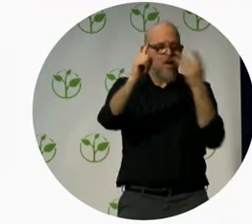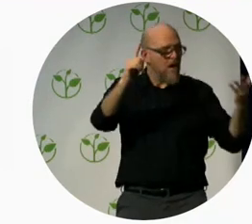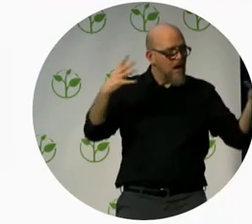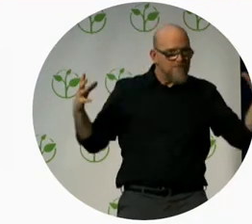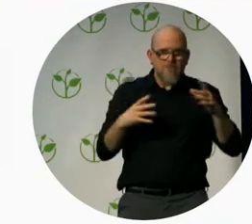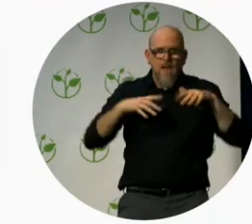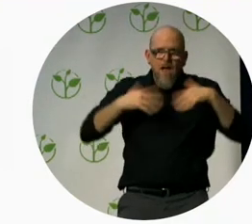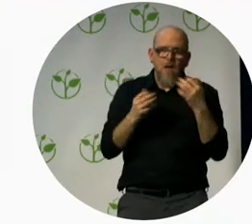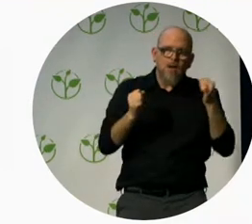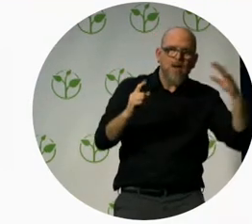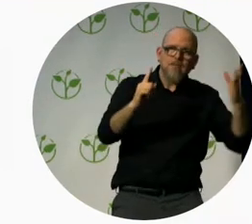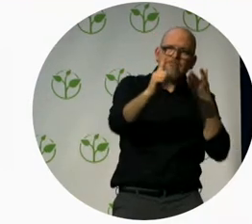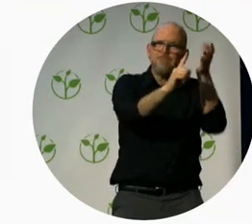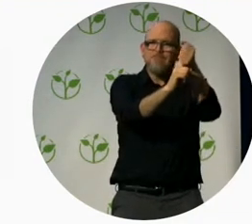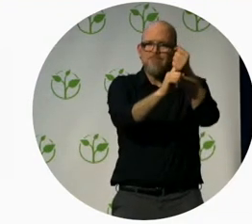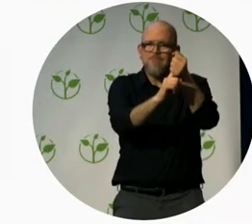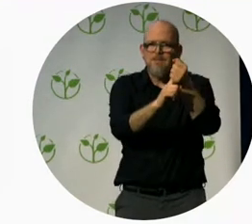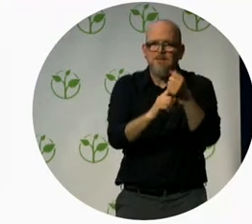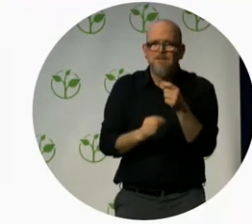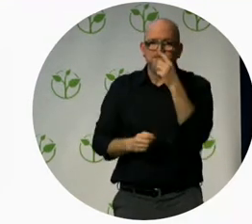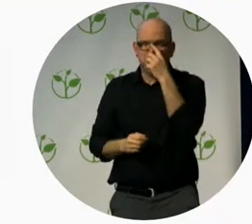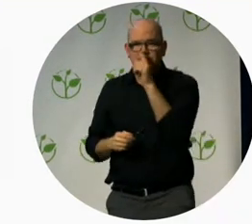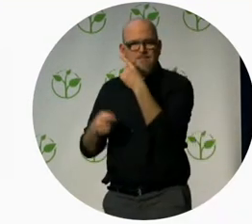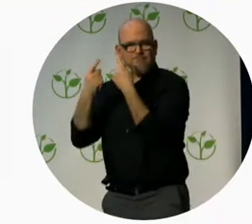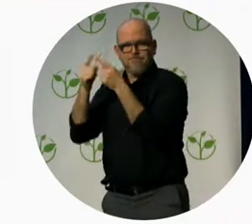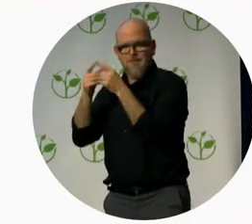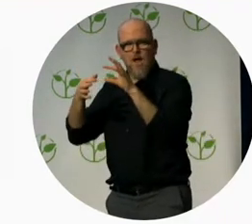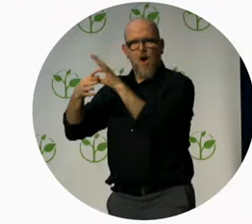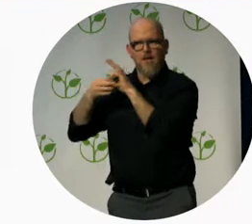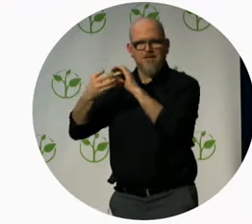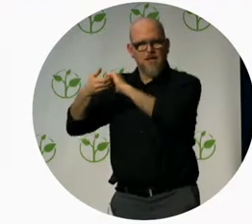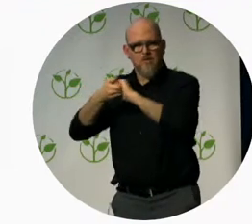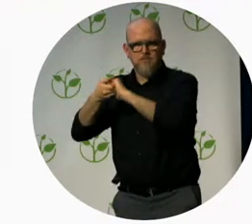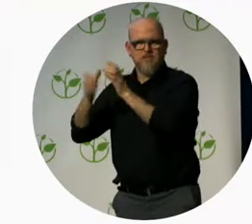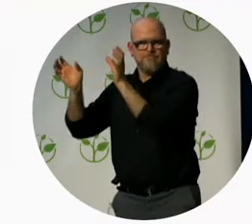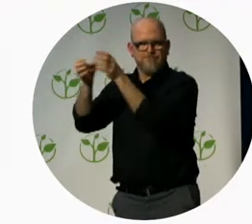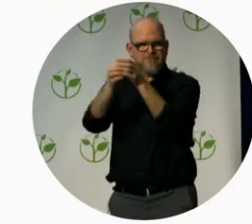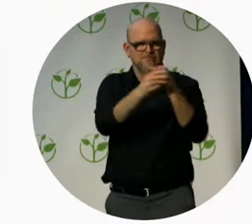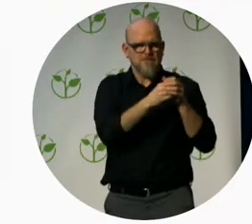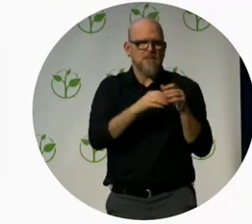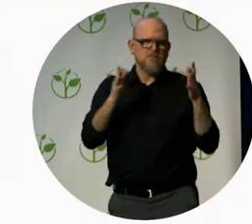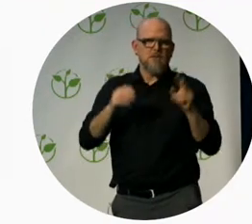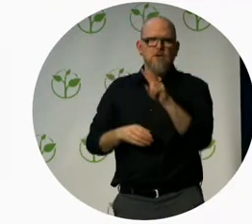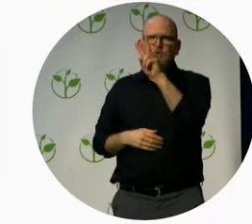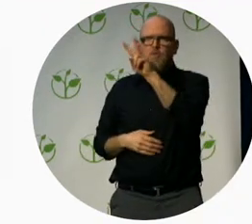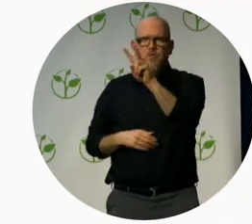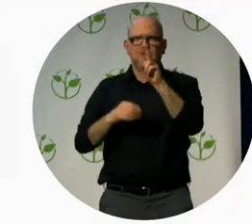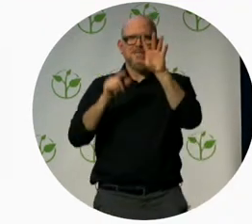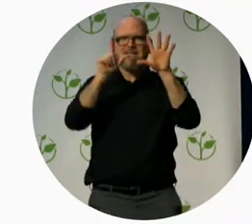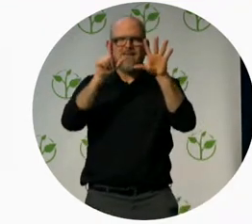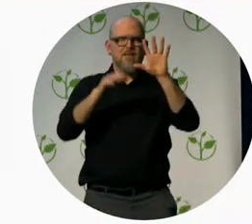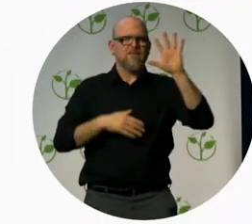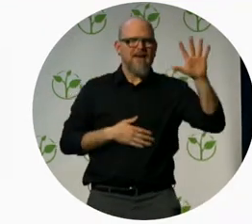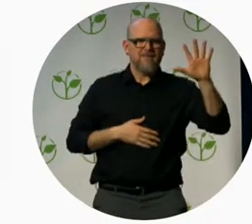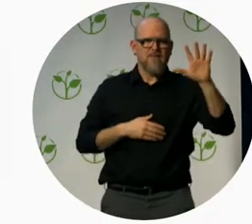know that we couldn't have come as far and as fast without this broad and deep collaboration. Together,